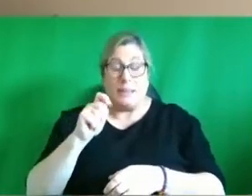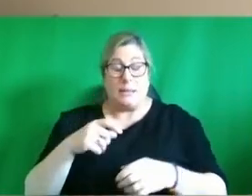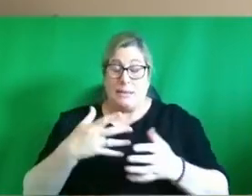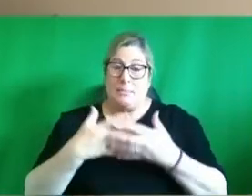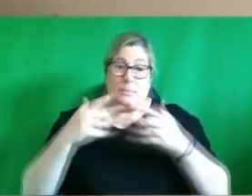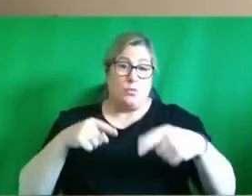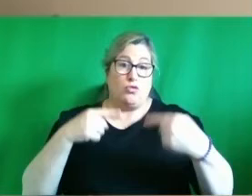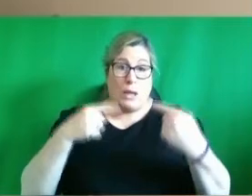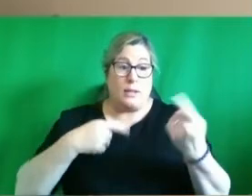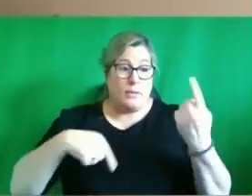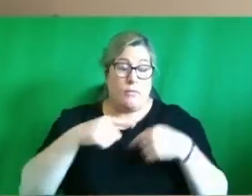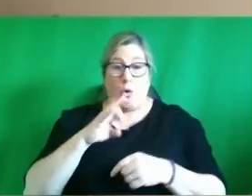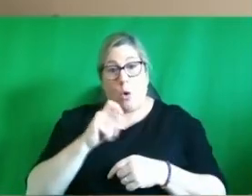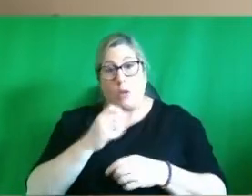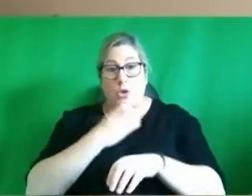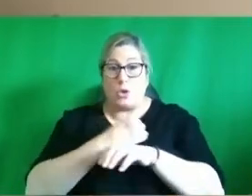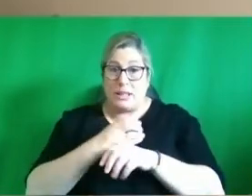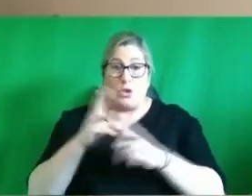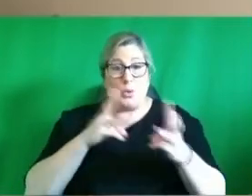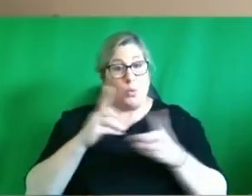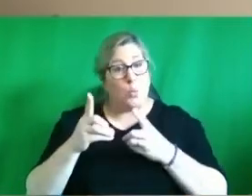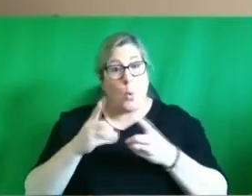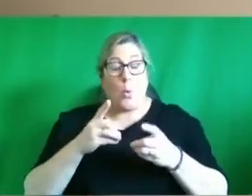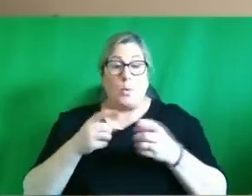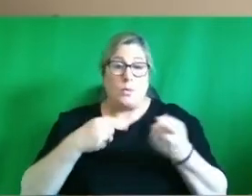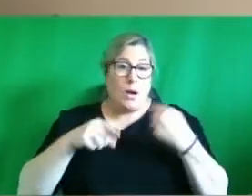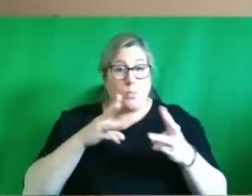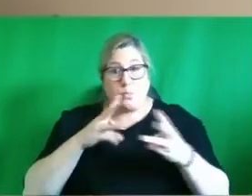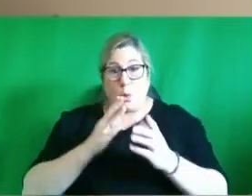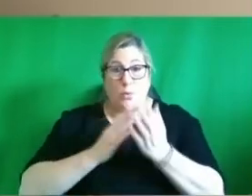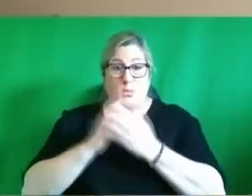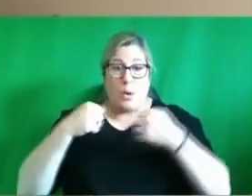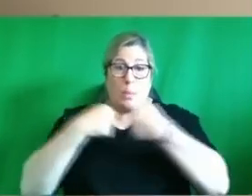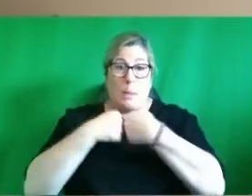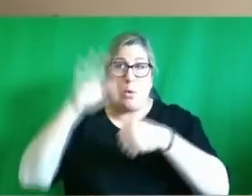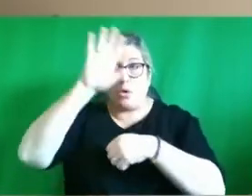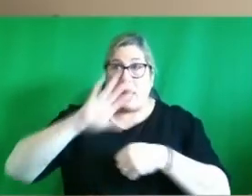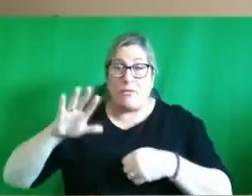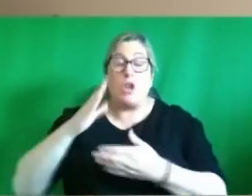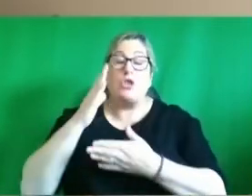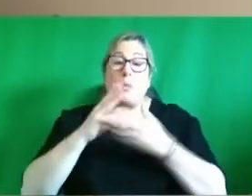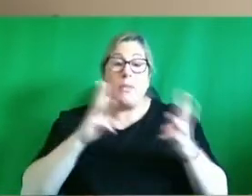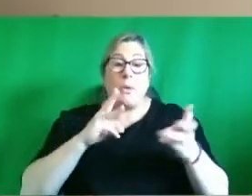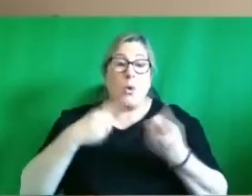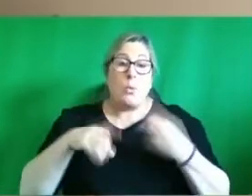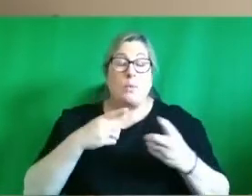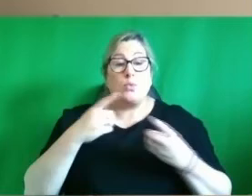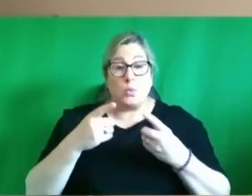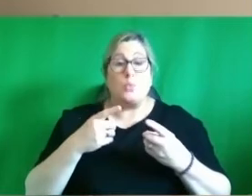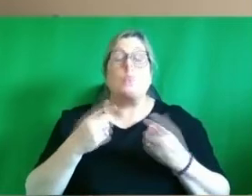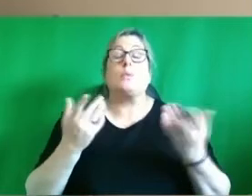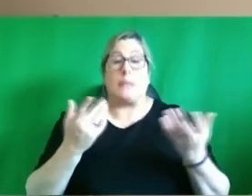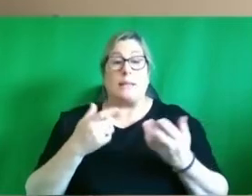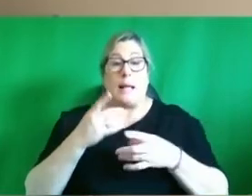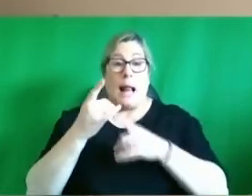to do its work along the border area we've overcome these in some cases some of the work that we've been doing has facilitated us through